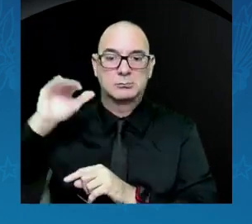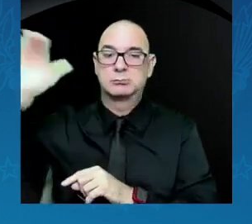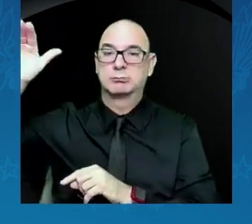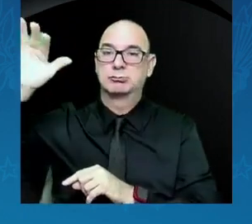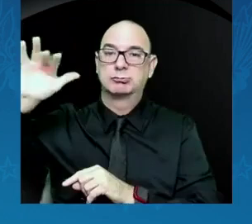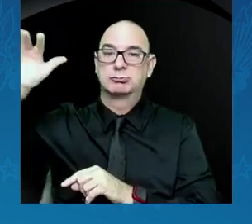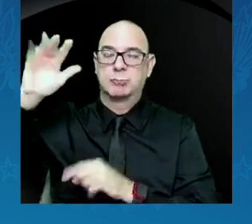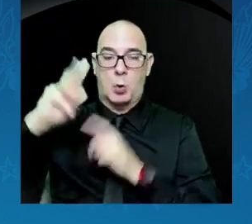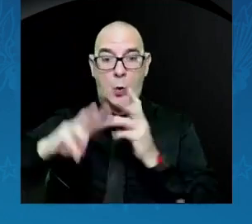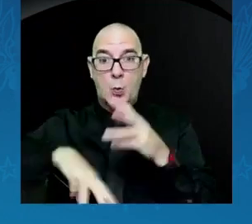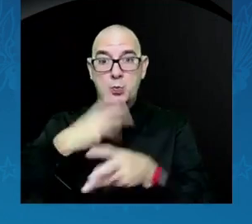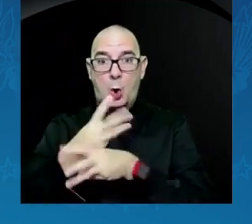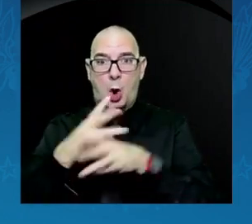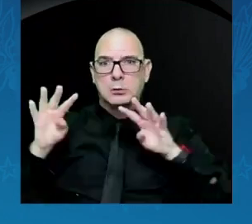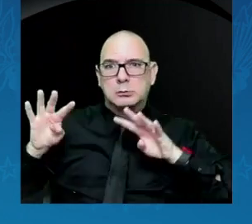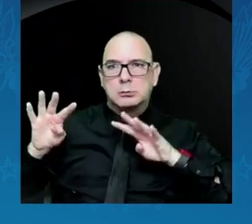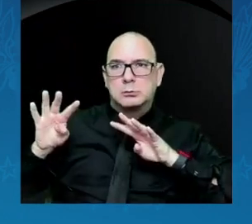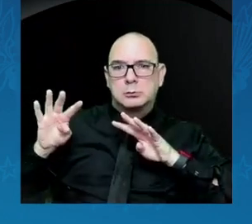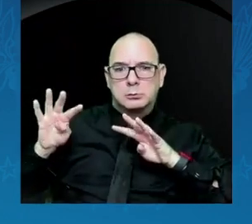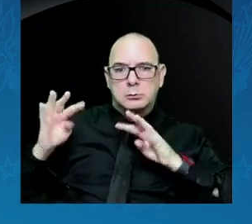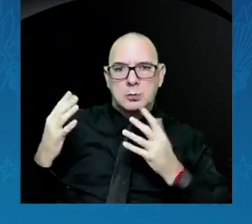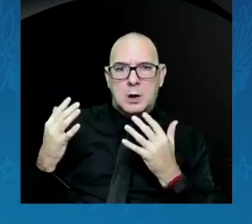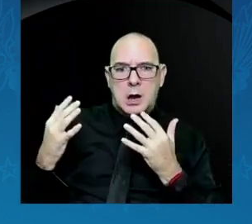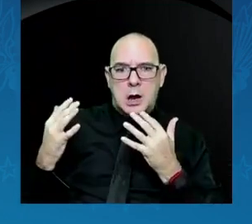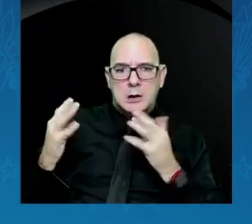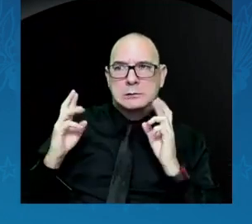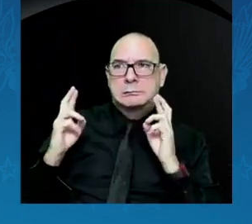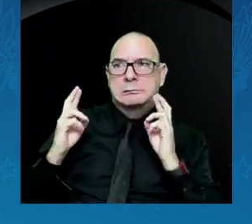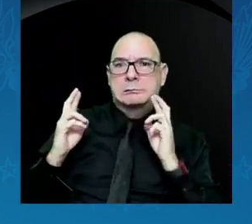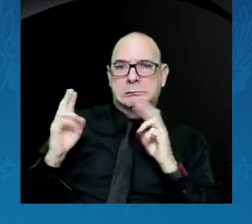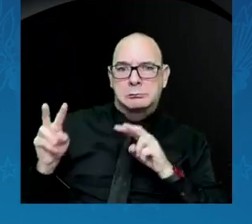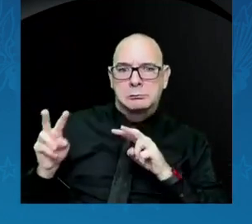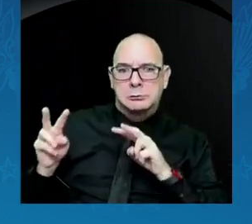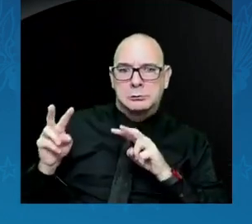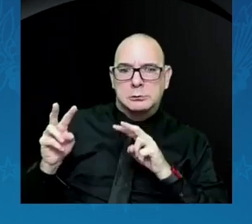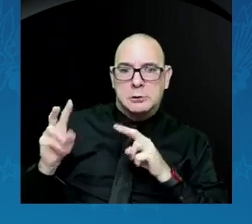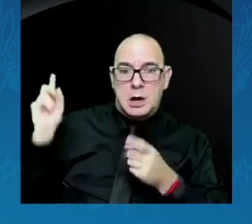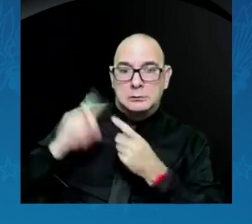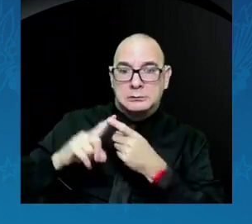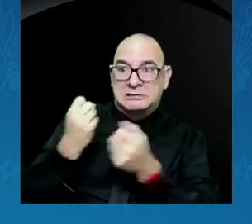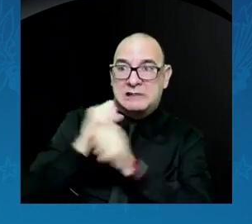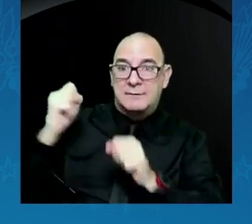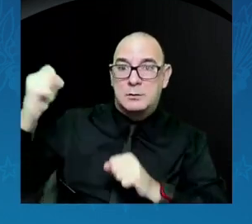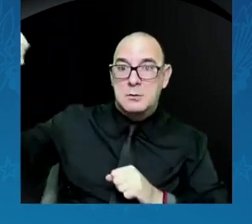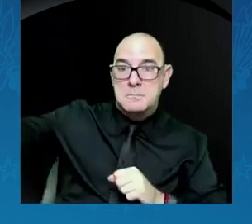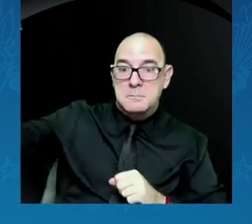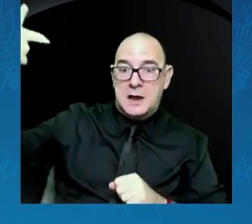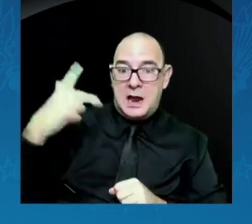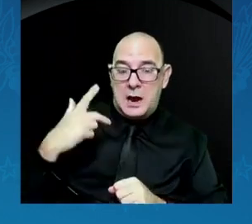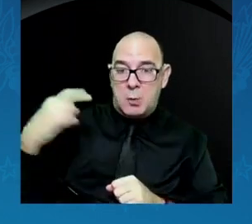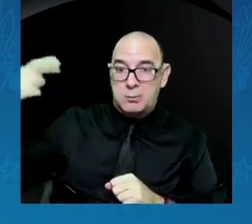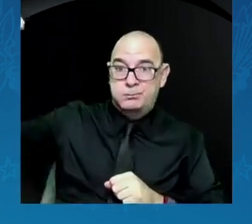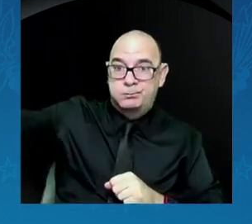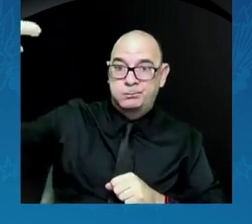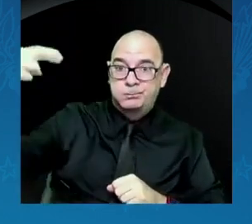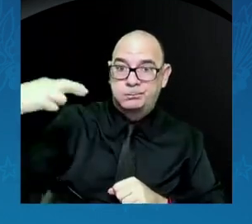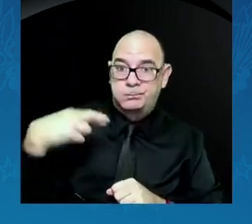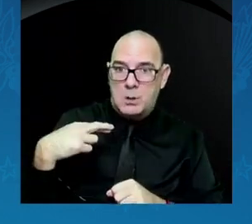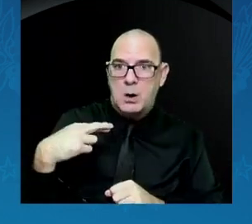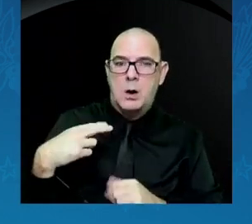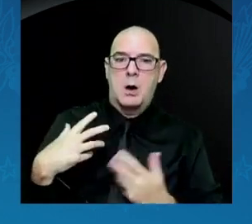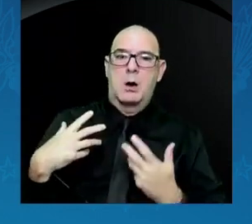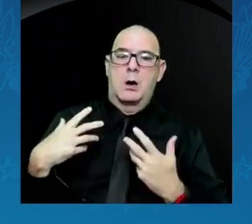bated breath until his safe return. Alan Shepard's short flight broke